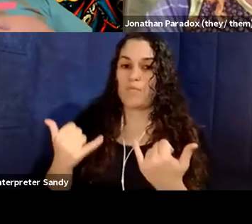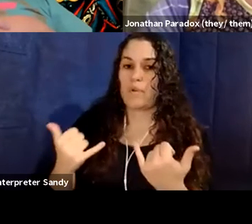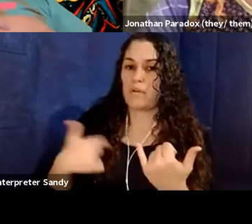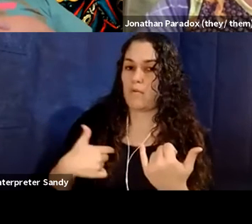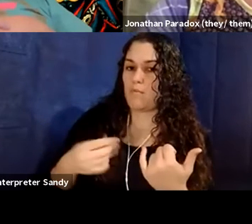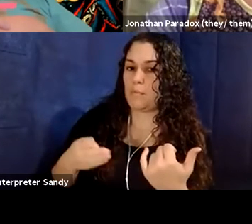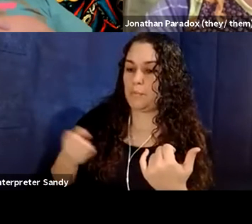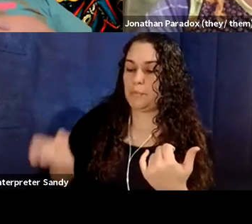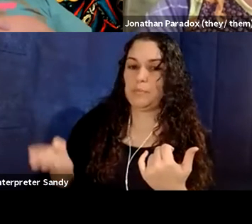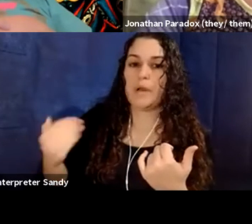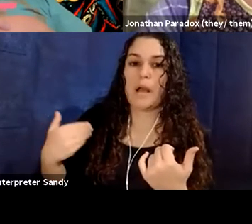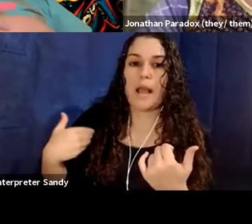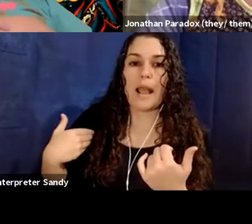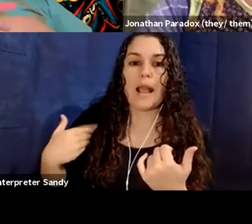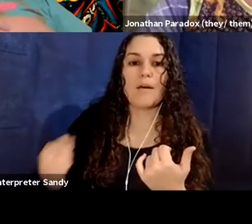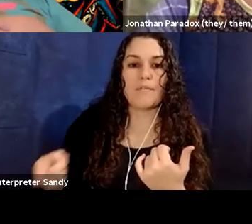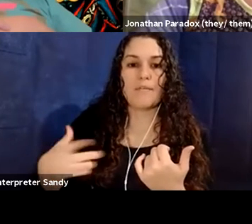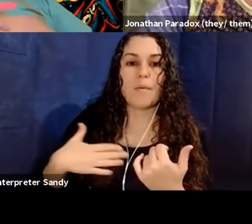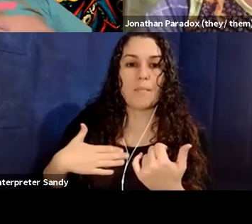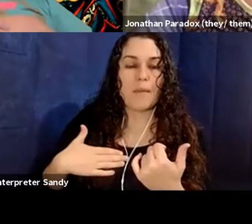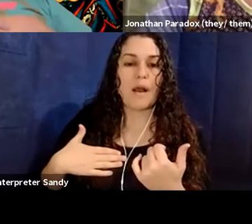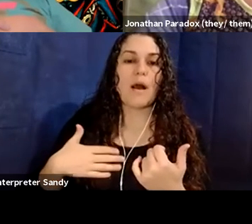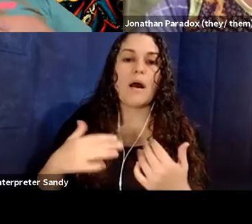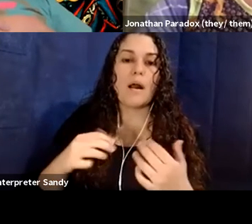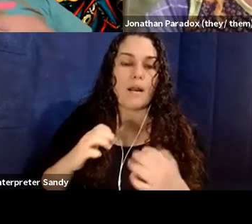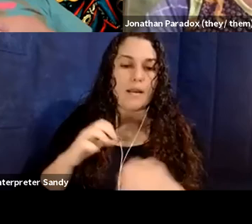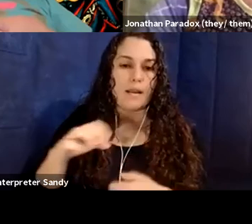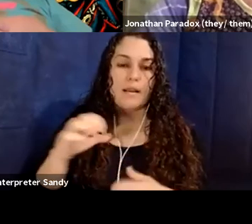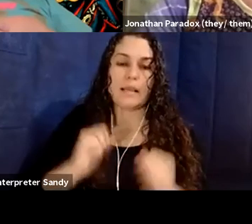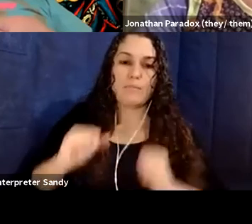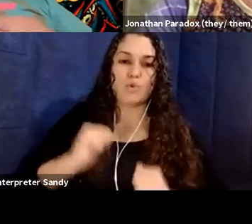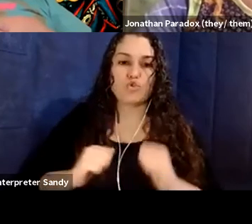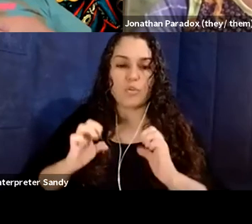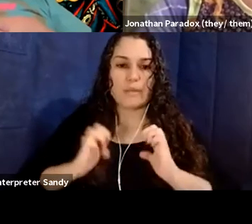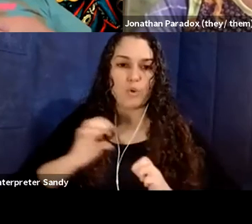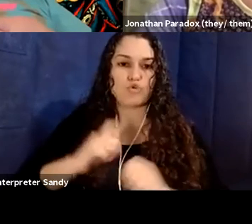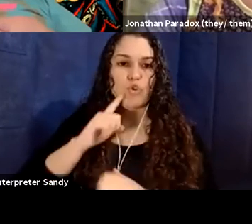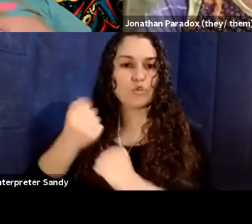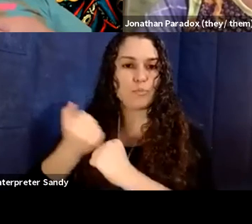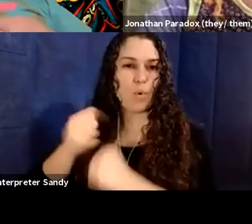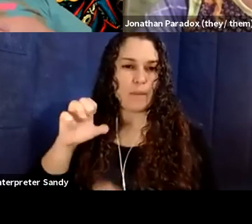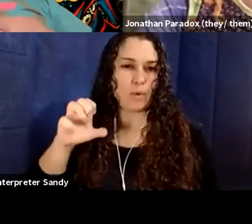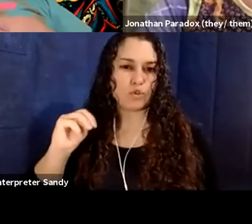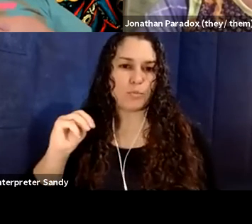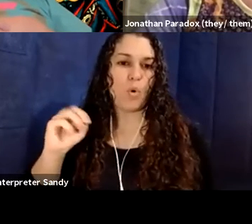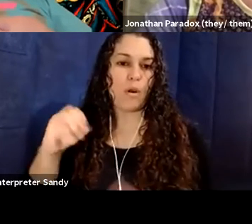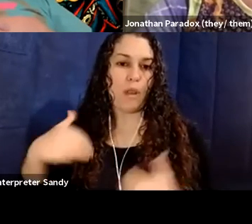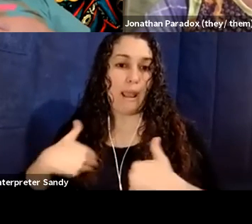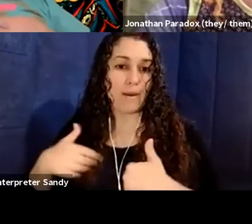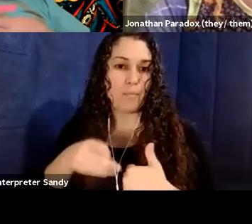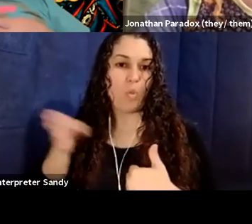um, both emotional support and psychiatric service animal, um, and having had coffee